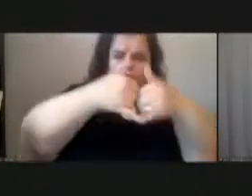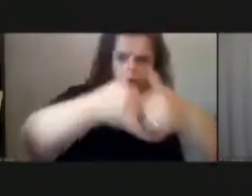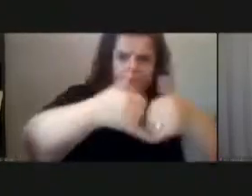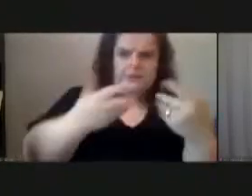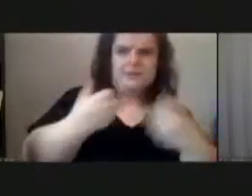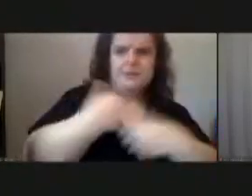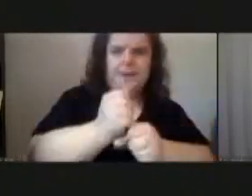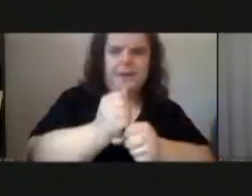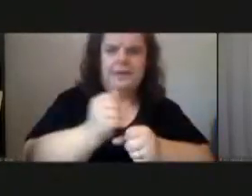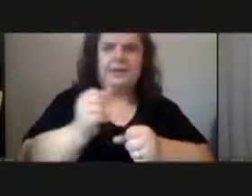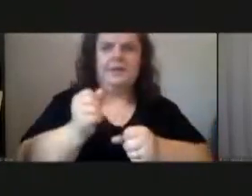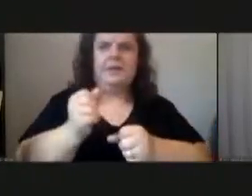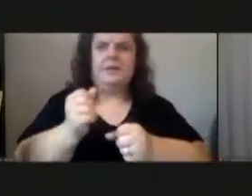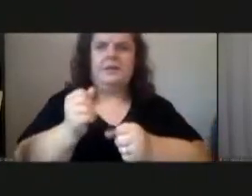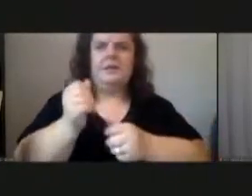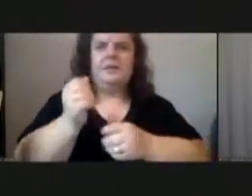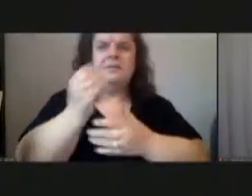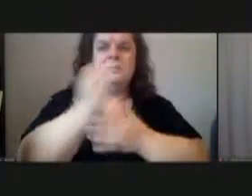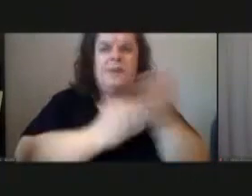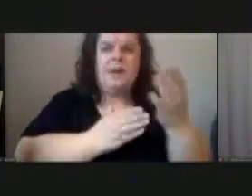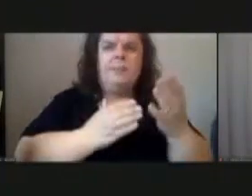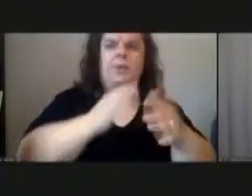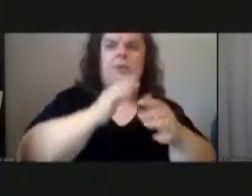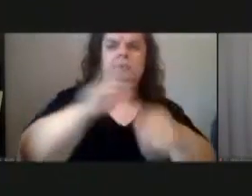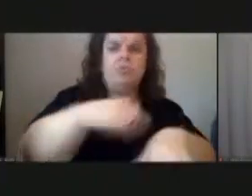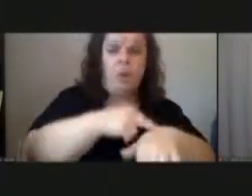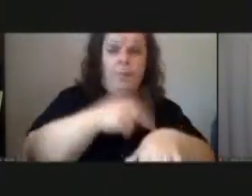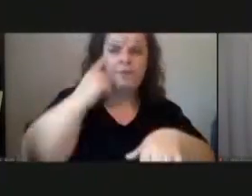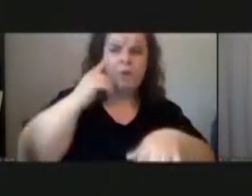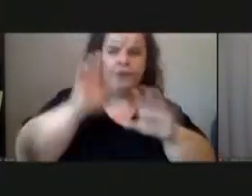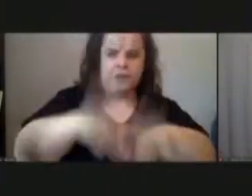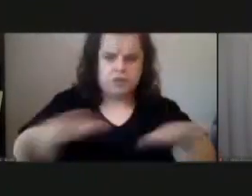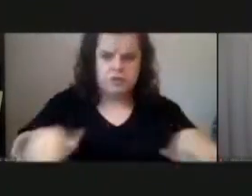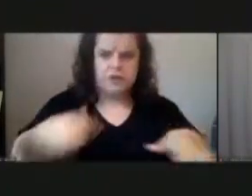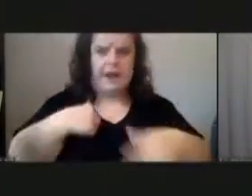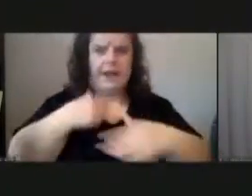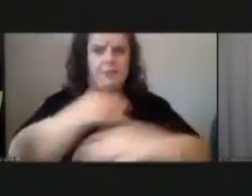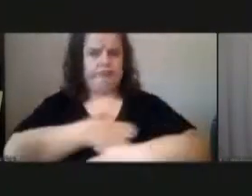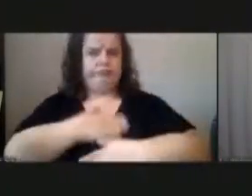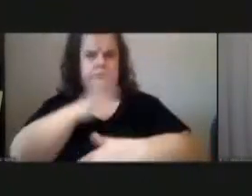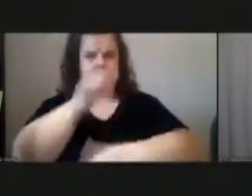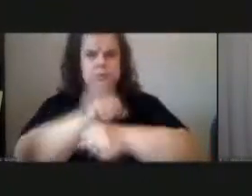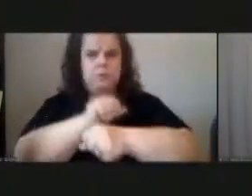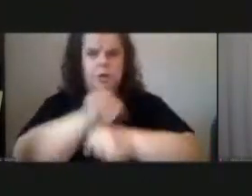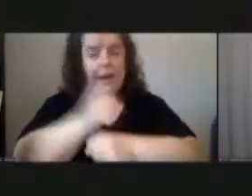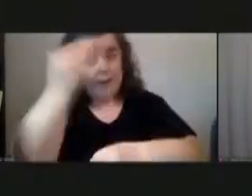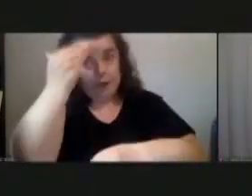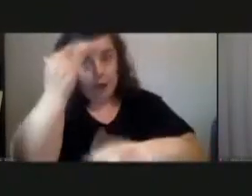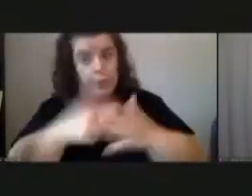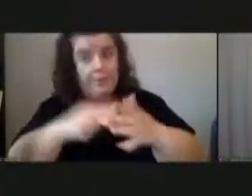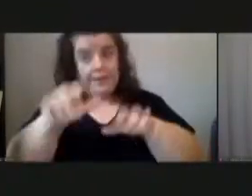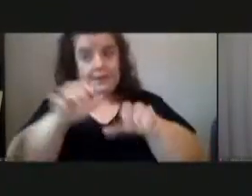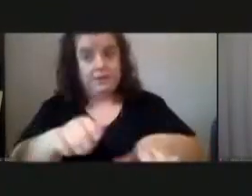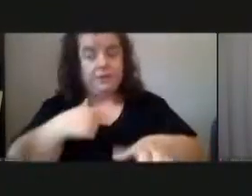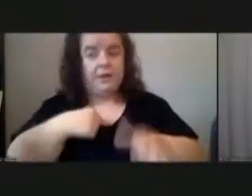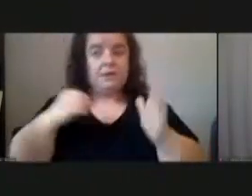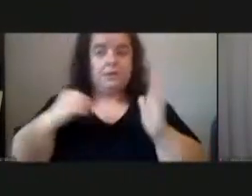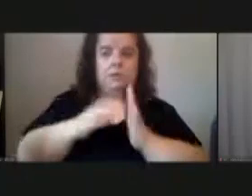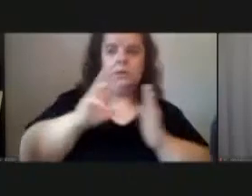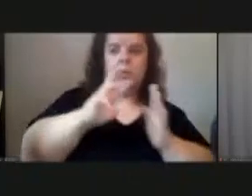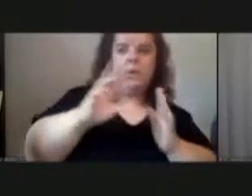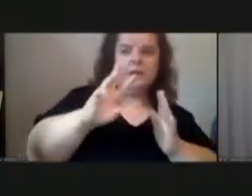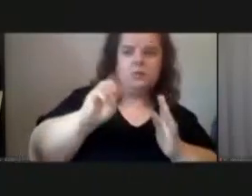things didn't change so dramatically for kids so i appreciate what they do and i know what they do i ran at westwood oakwood athletic association